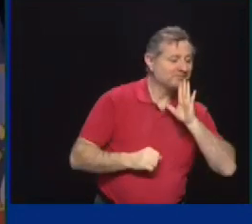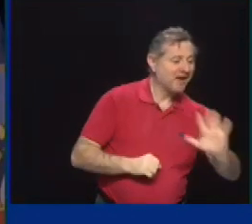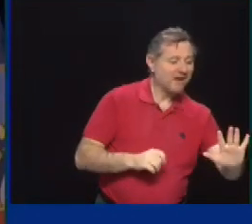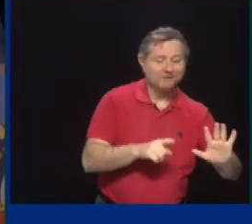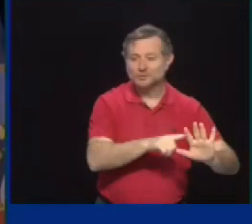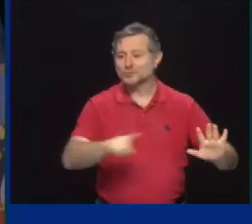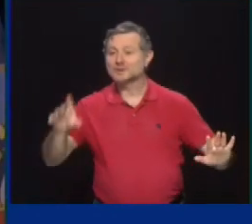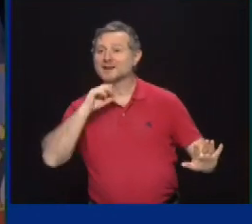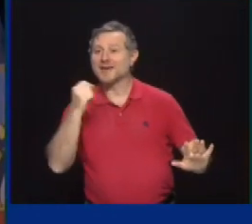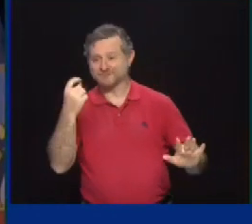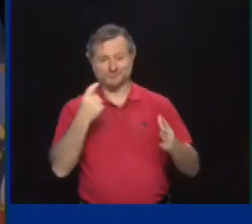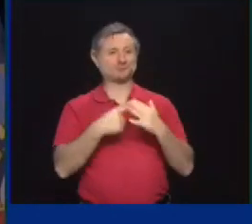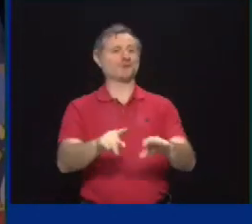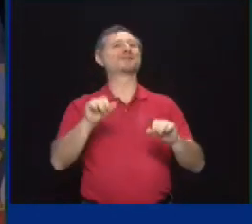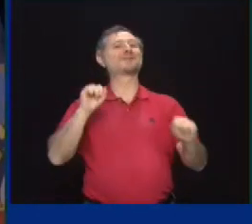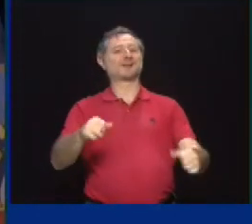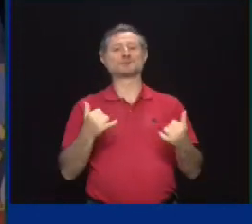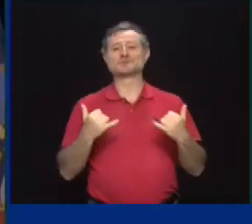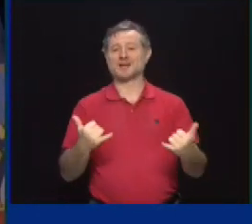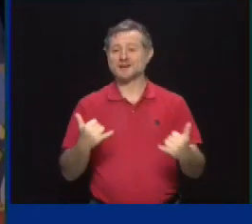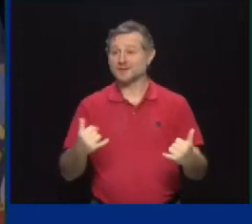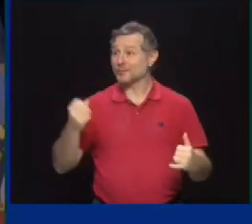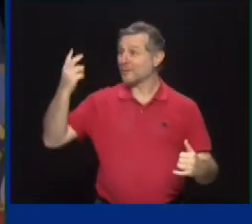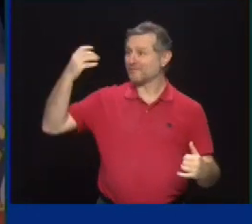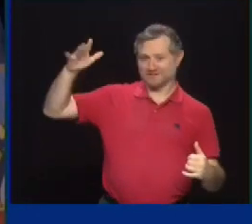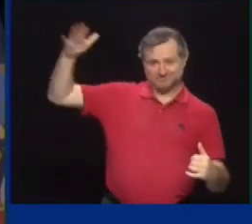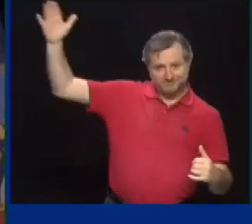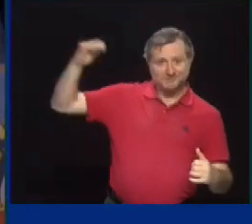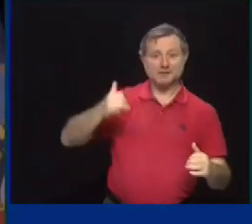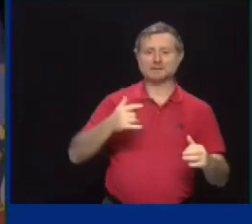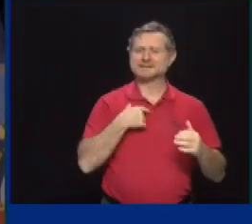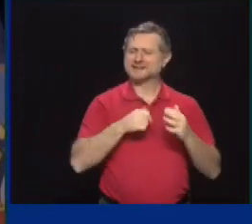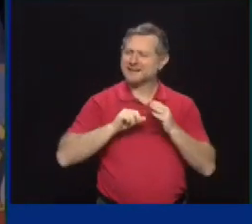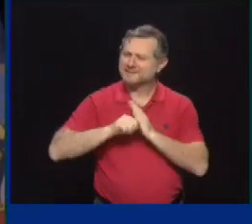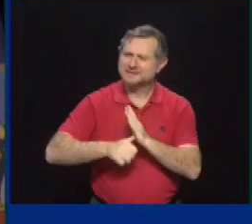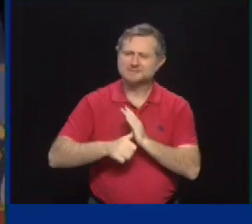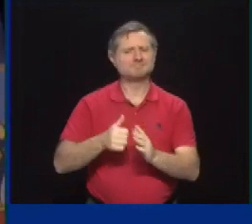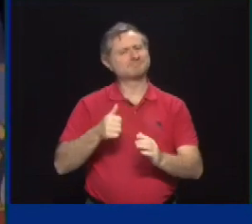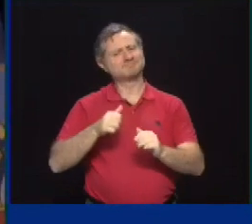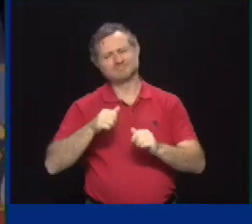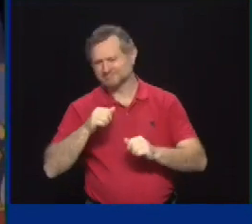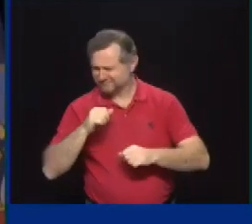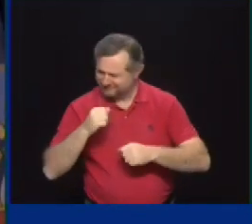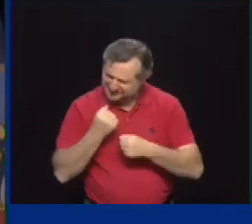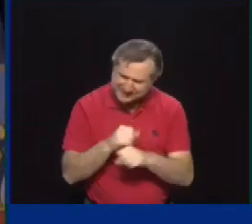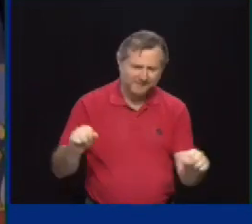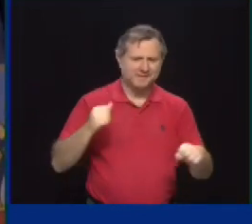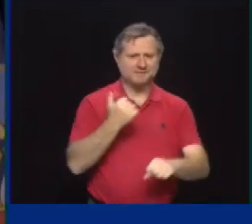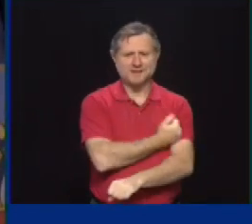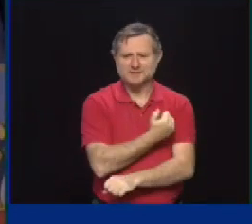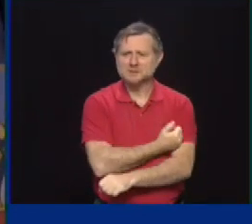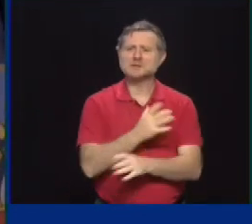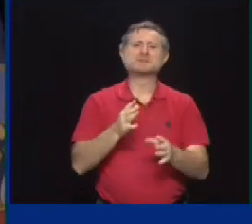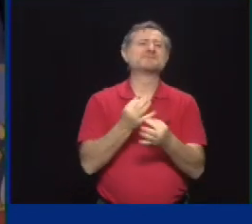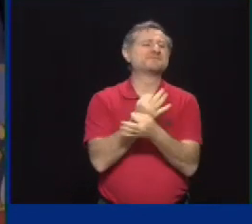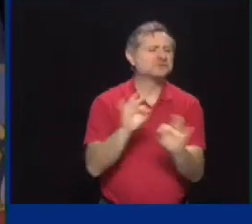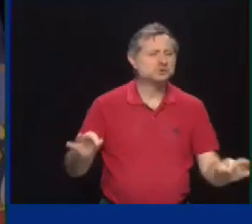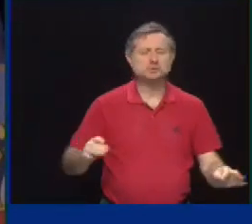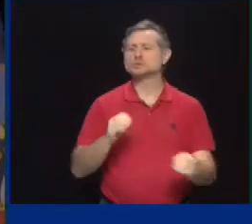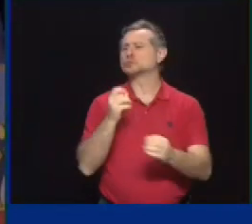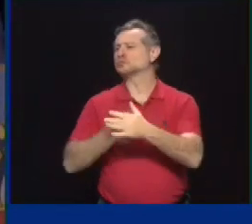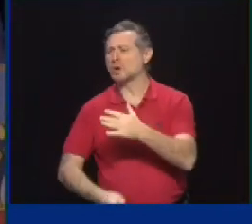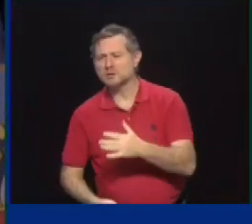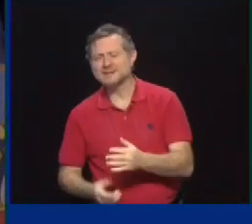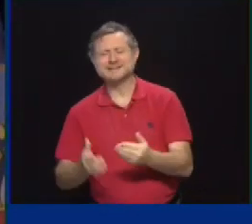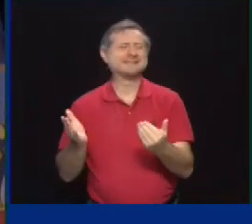that these are really good vaccines. They're safe. They've been tested. They're effective and they're free and easily available. I'm the